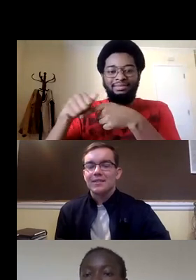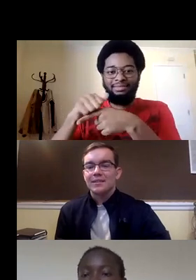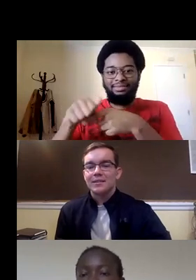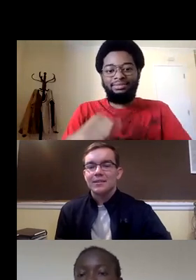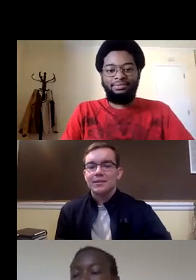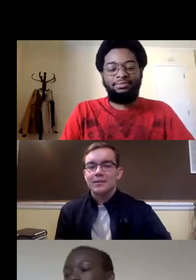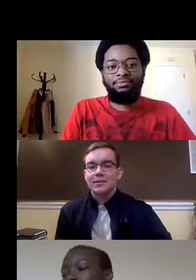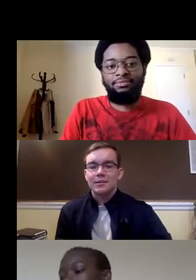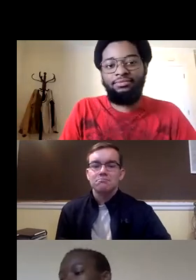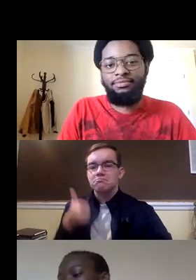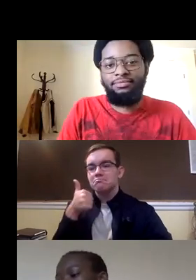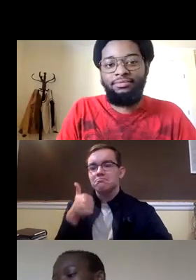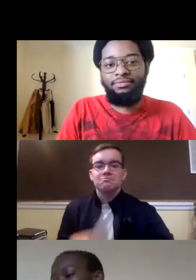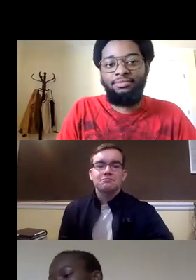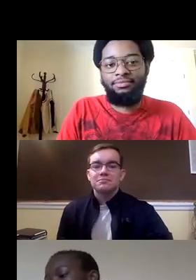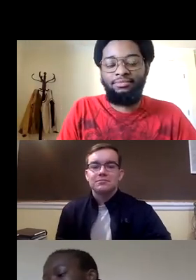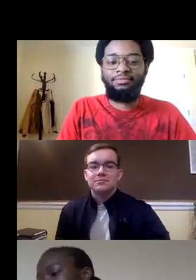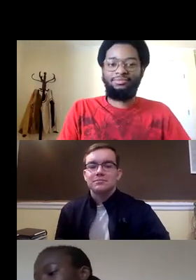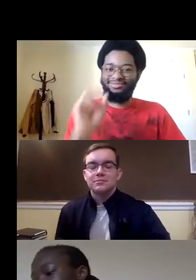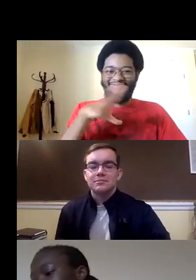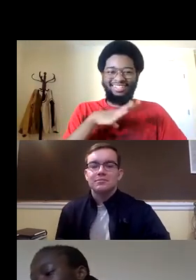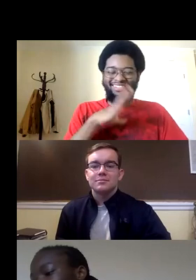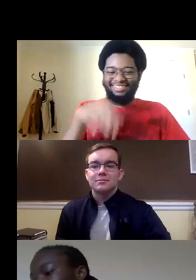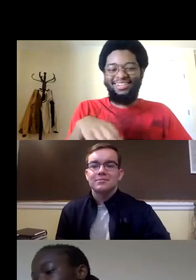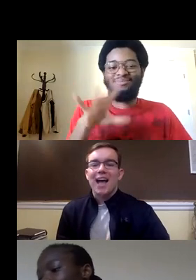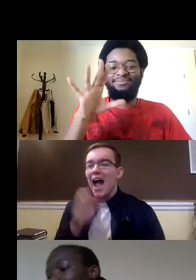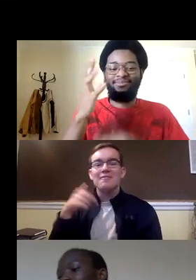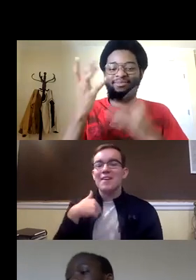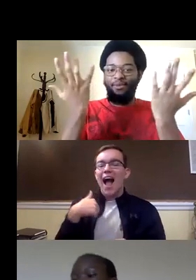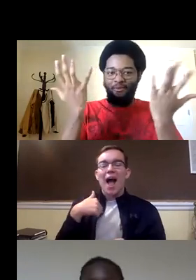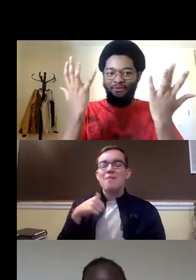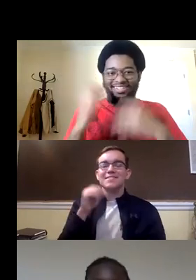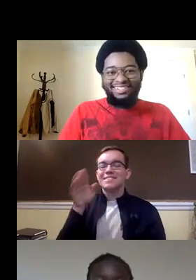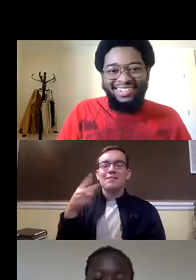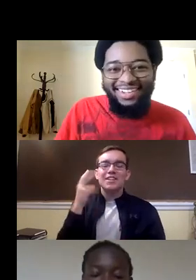or to spar with so it's another word for practice i see